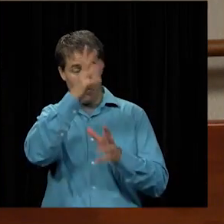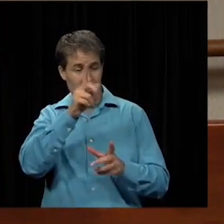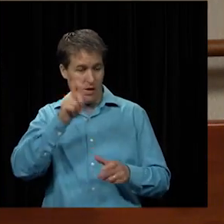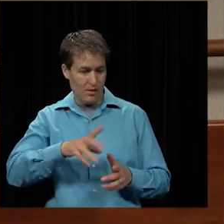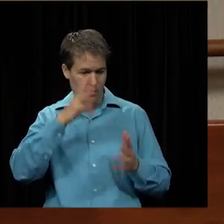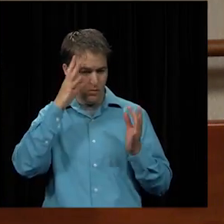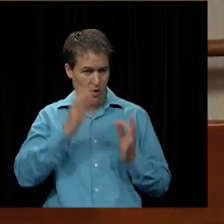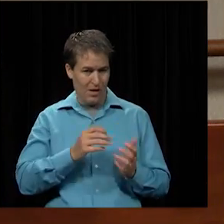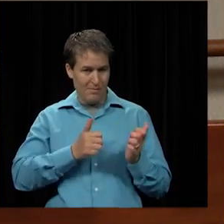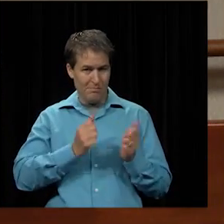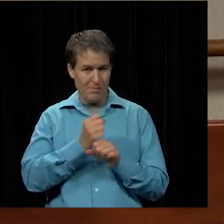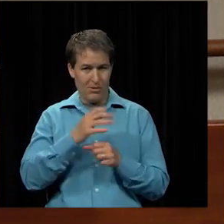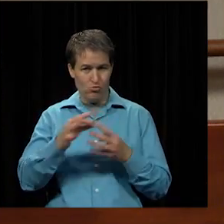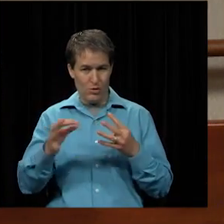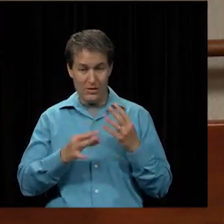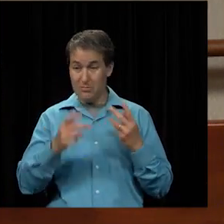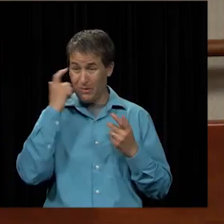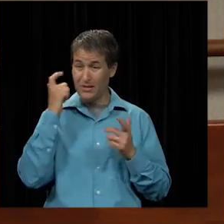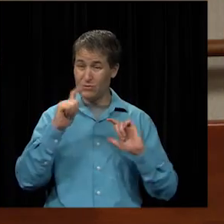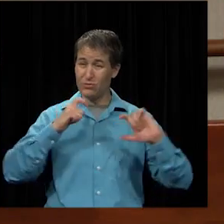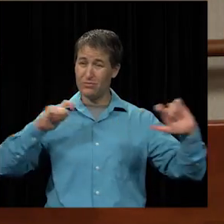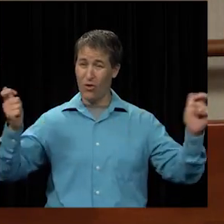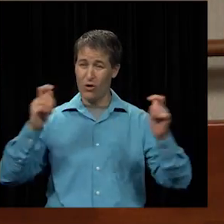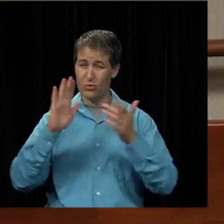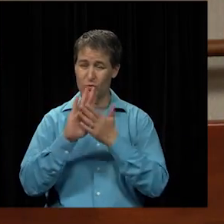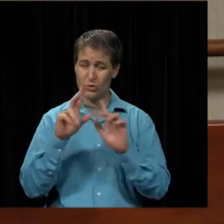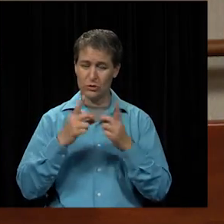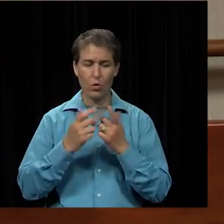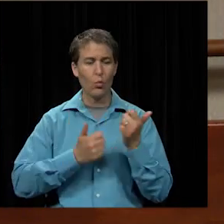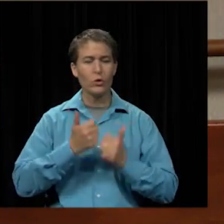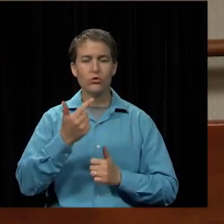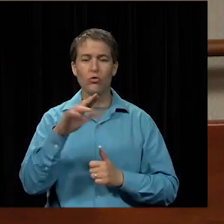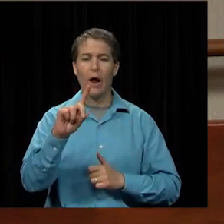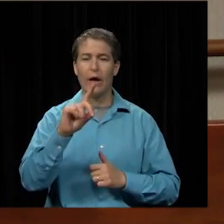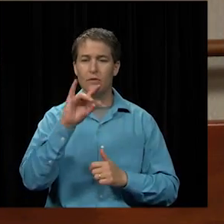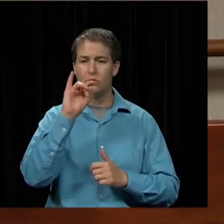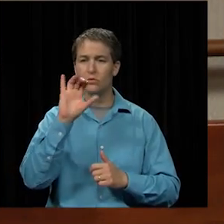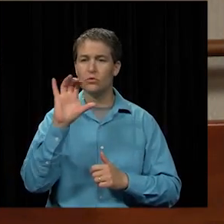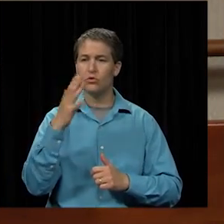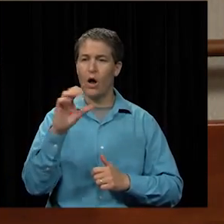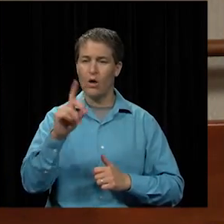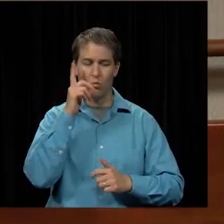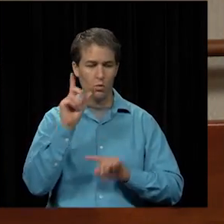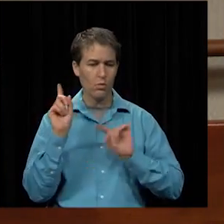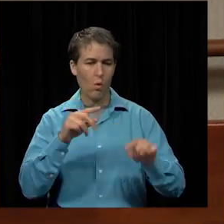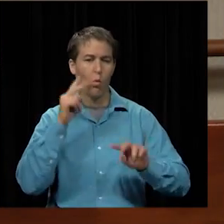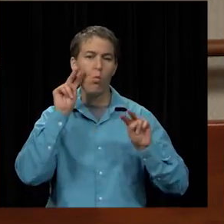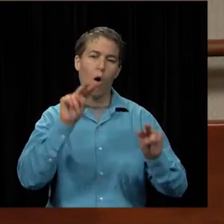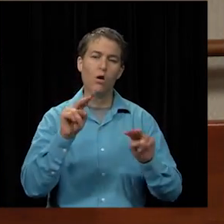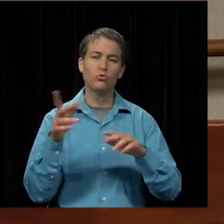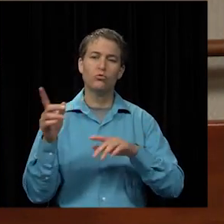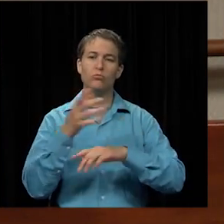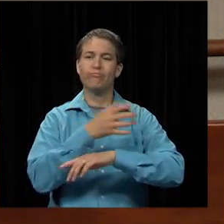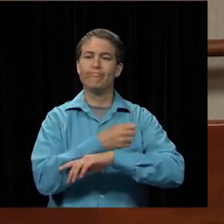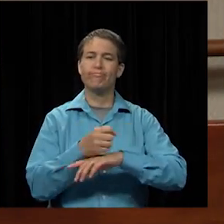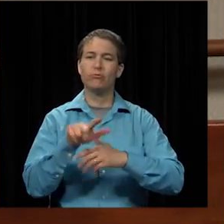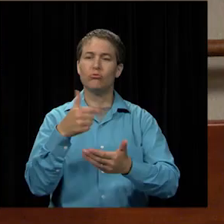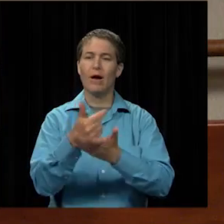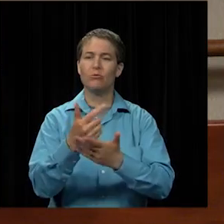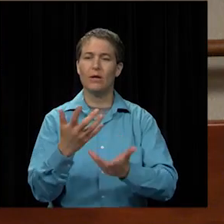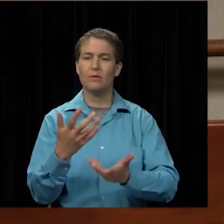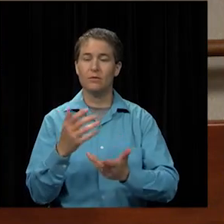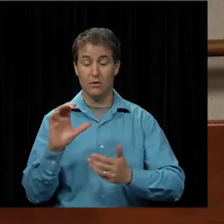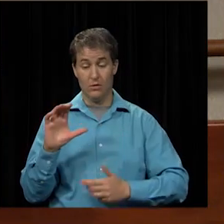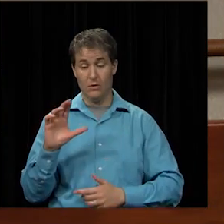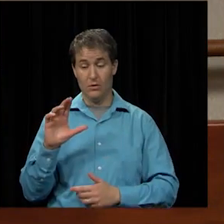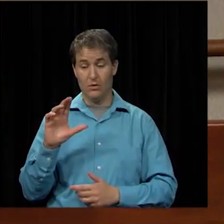in the district since we are so large as to which grandchild to go see walk across the stage. The Carpenter